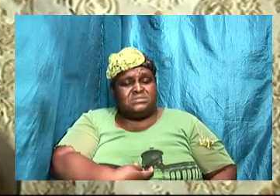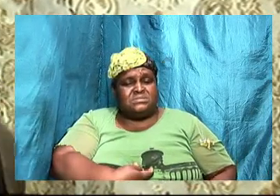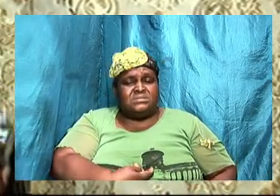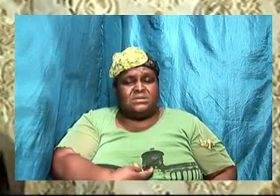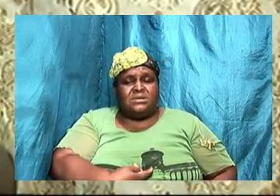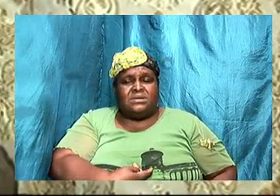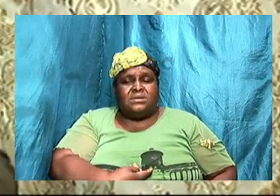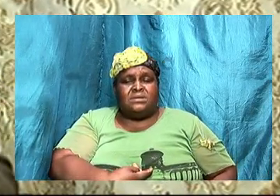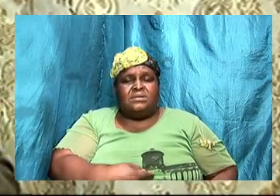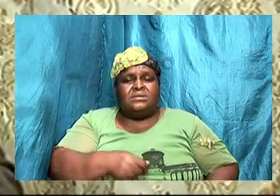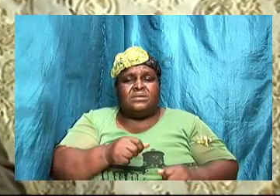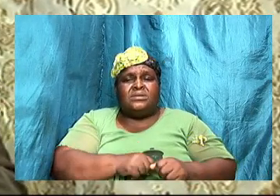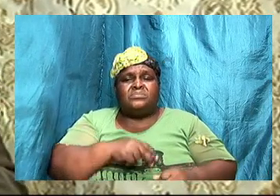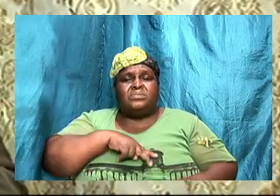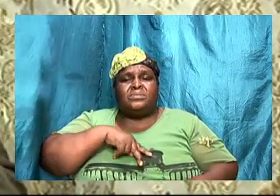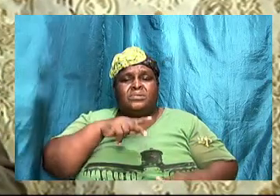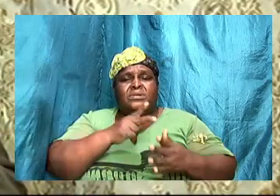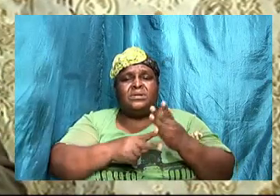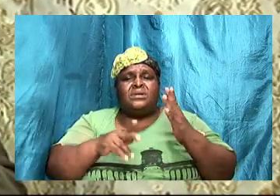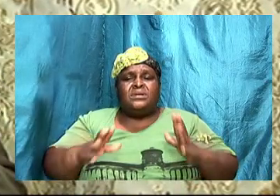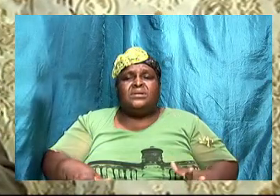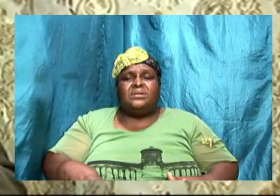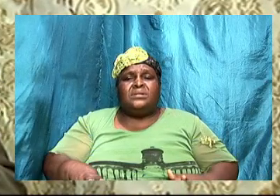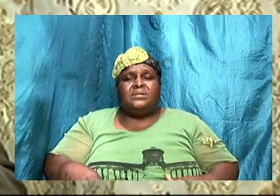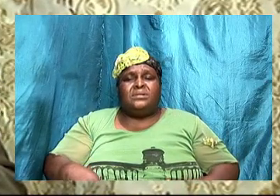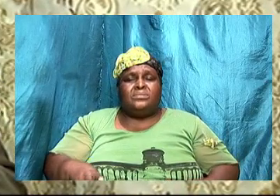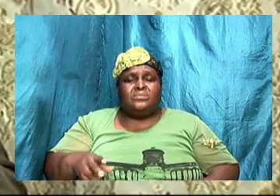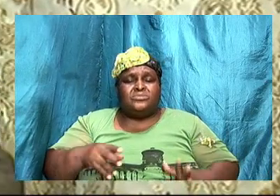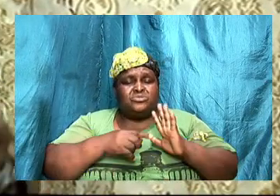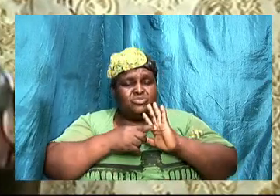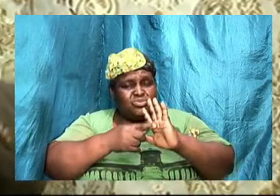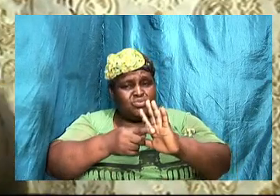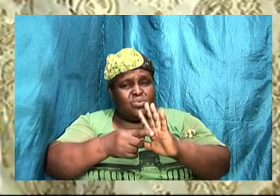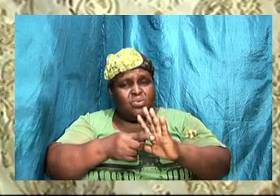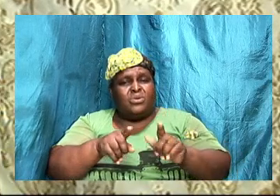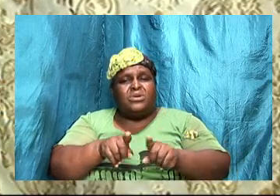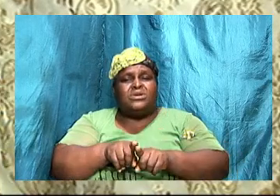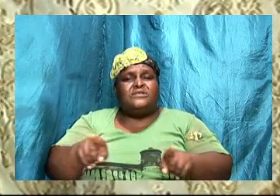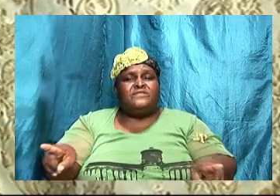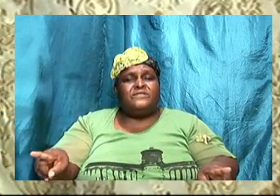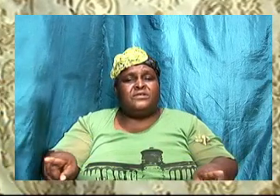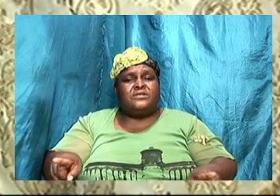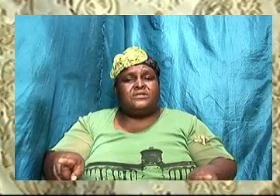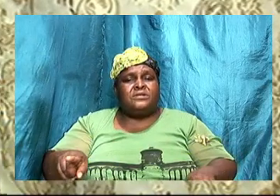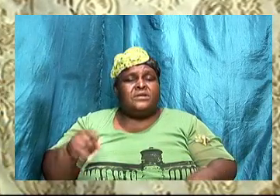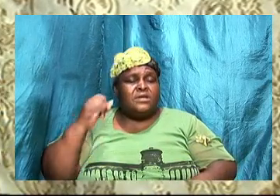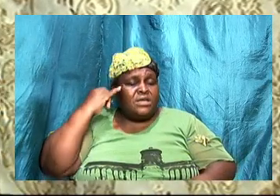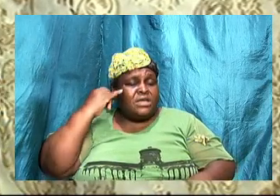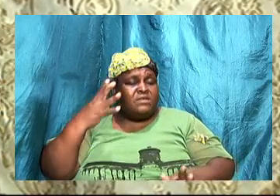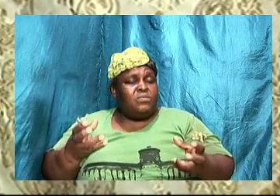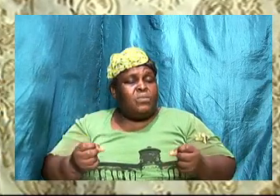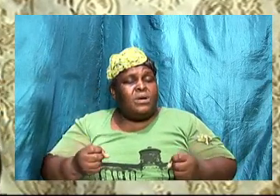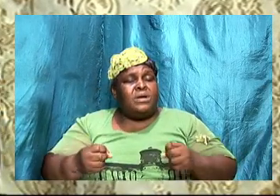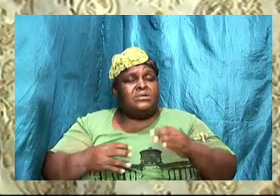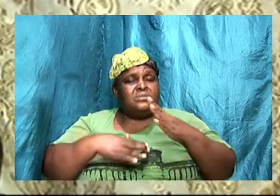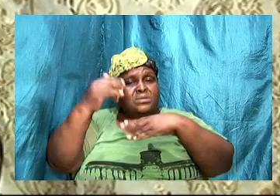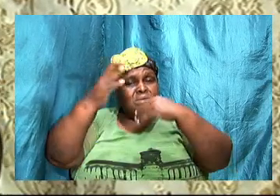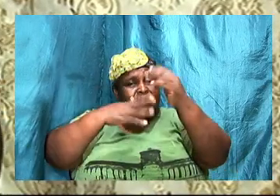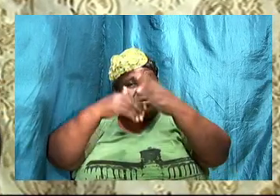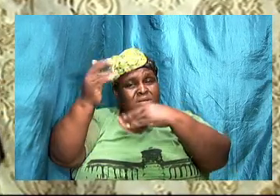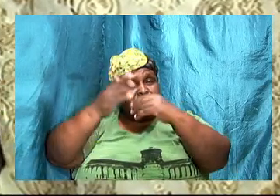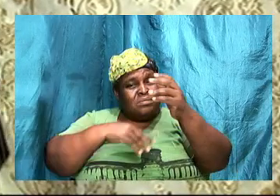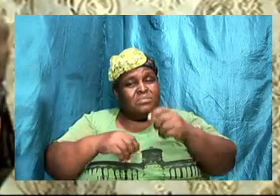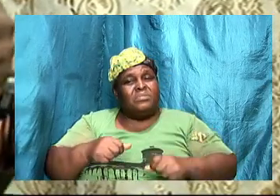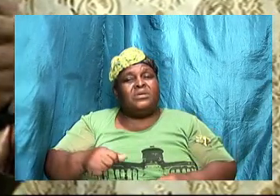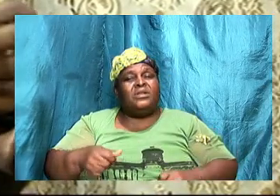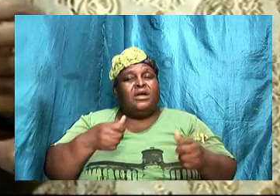each partner will demonstrate this thing differently if you want to build a solid foundation for communication then you